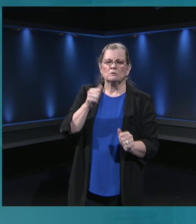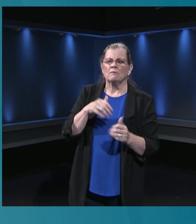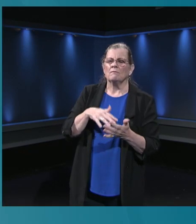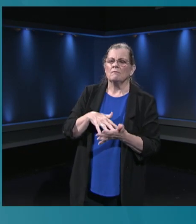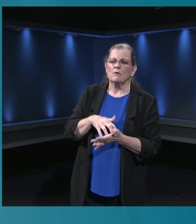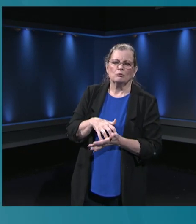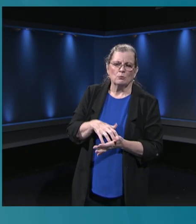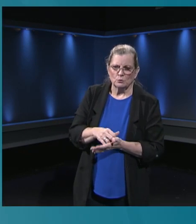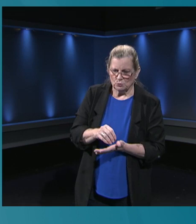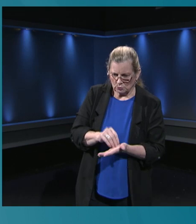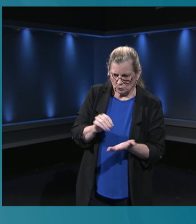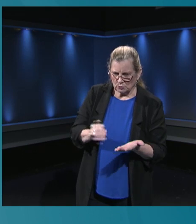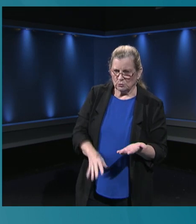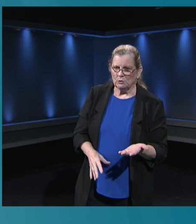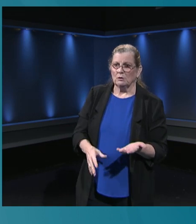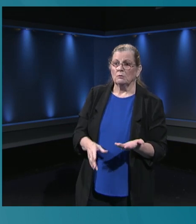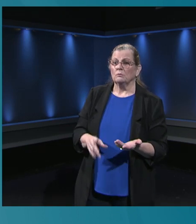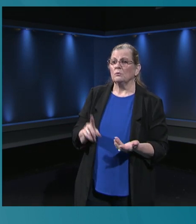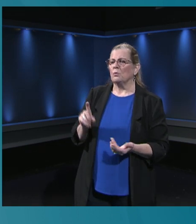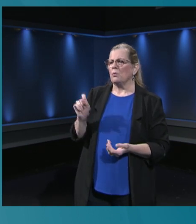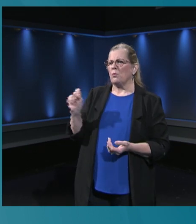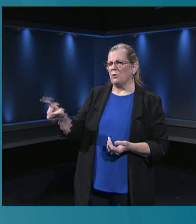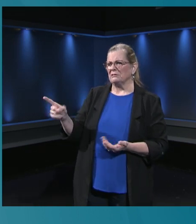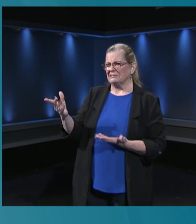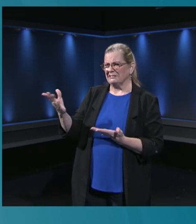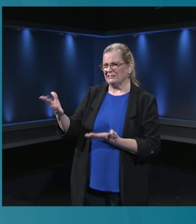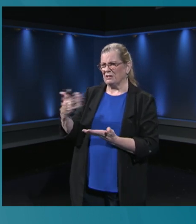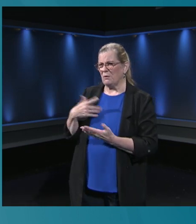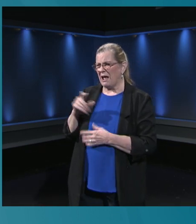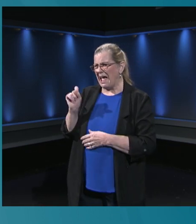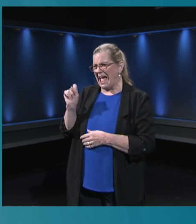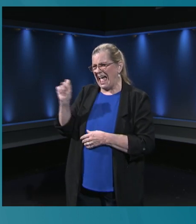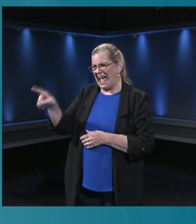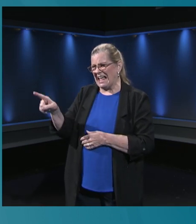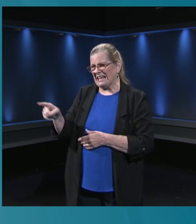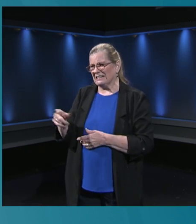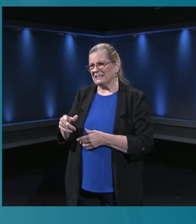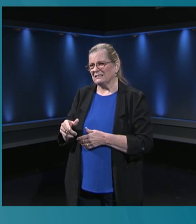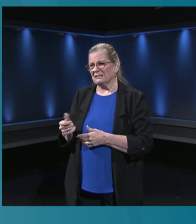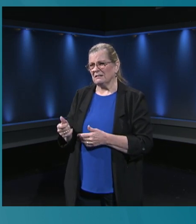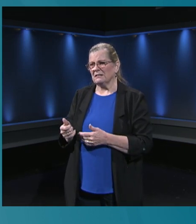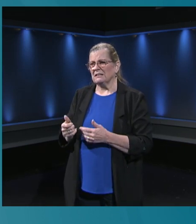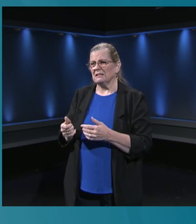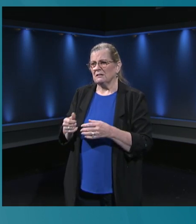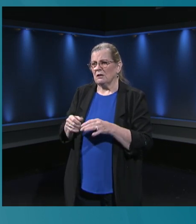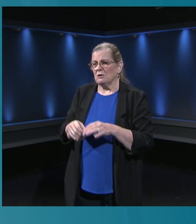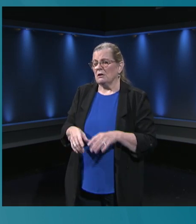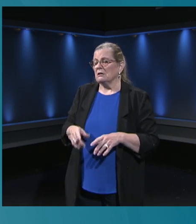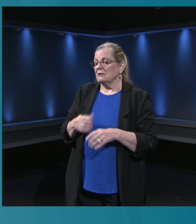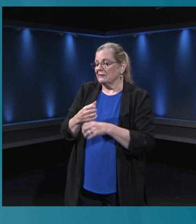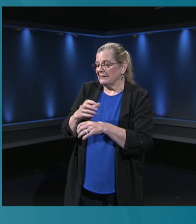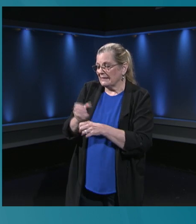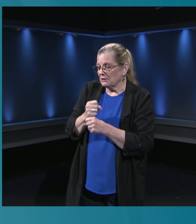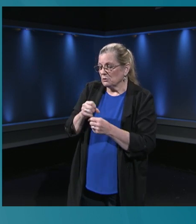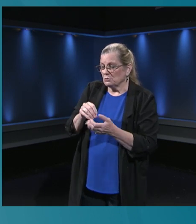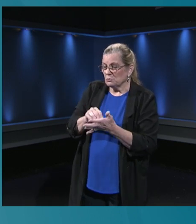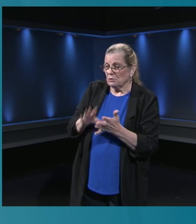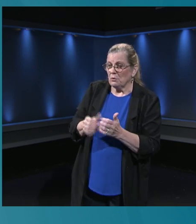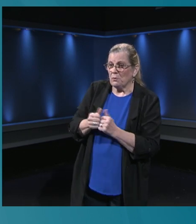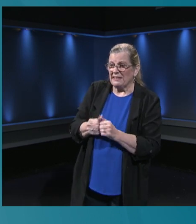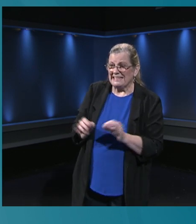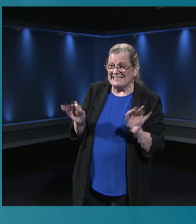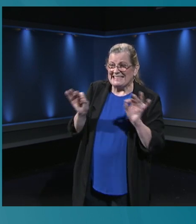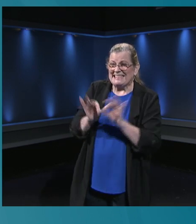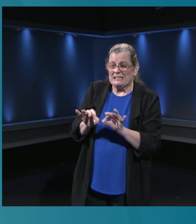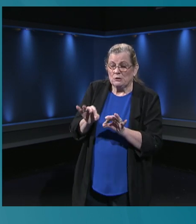prioritize the children of essential workers during this transition period. It's particularly hard on us to provide medical care to the community while trying to make our